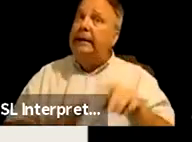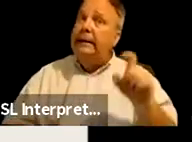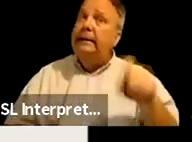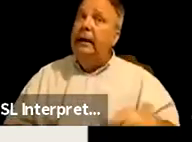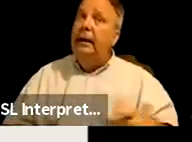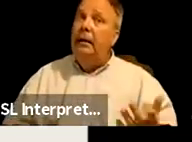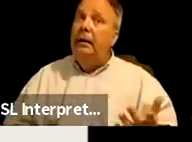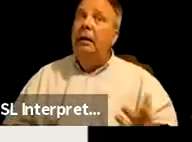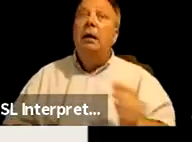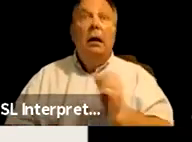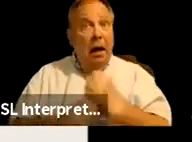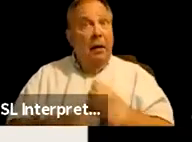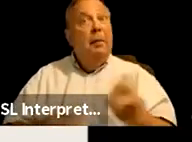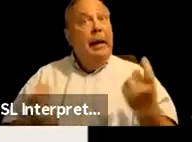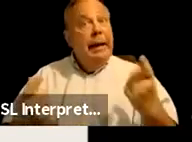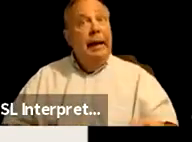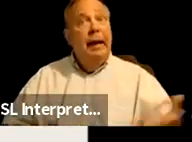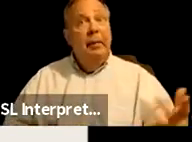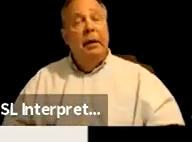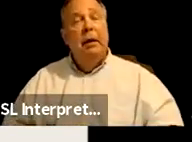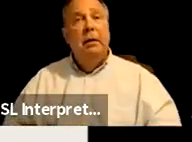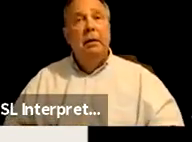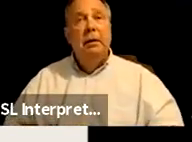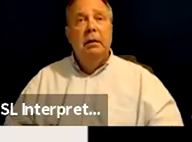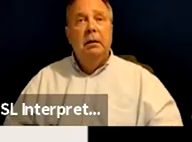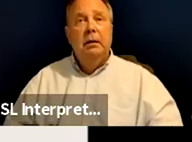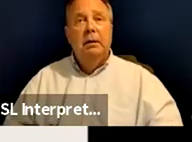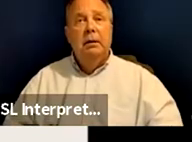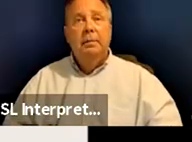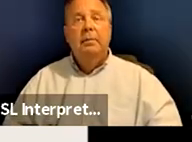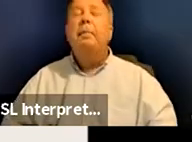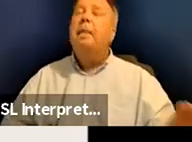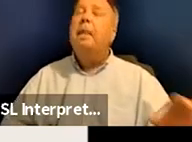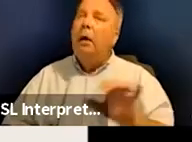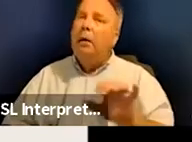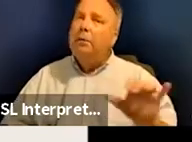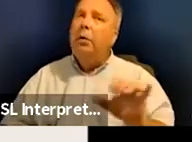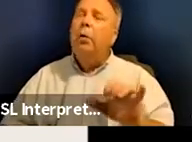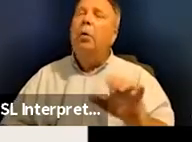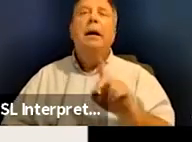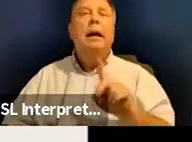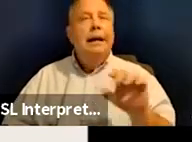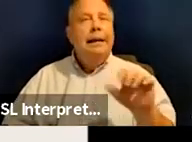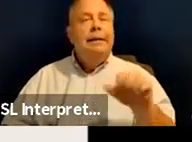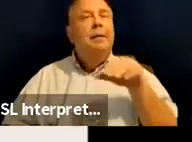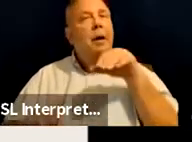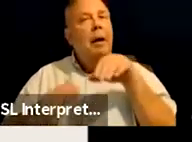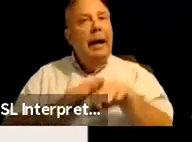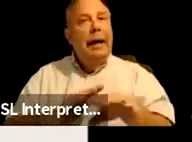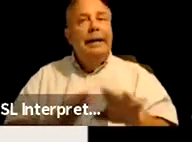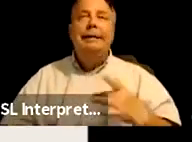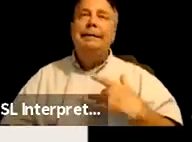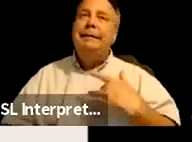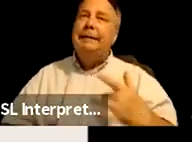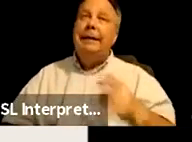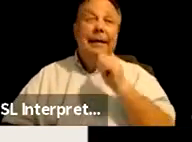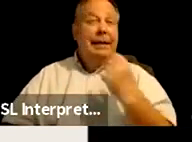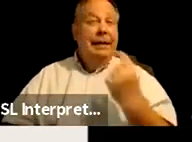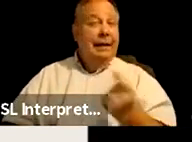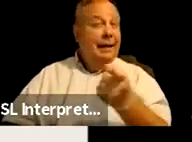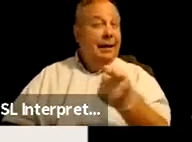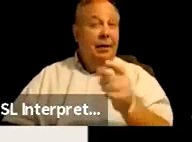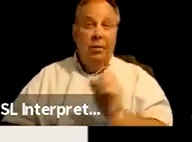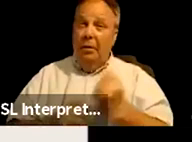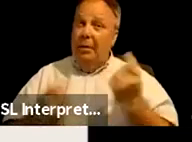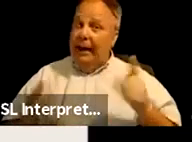make it happen for them. Also, disability access is generally not something you can make